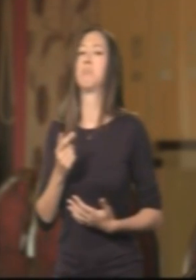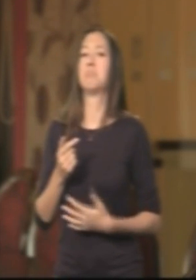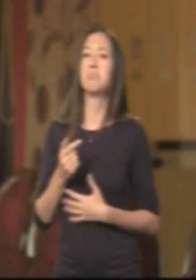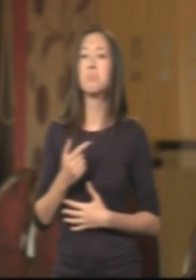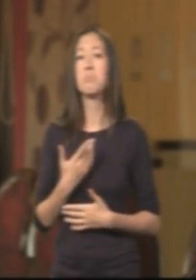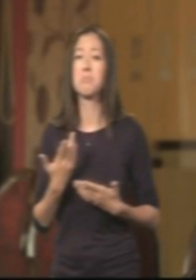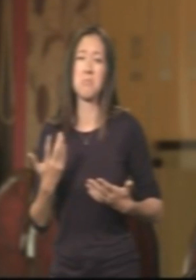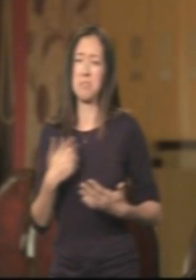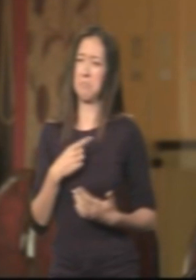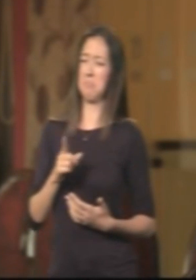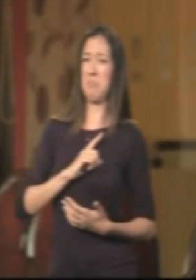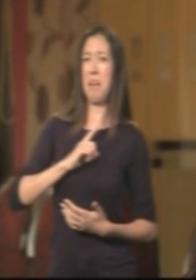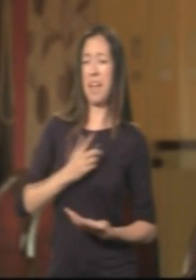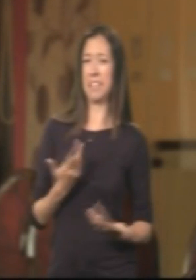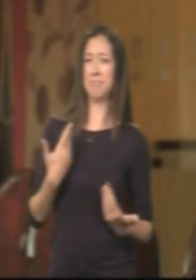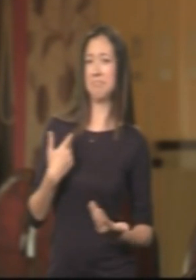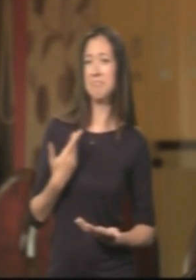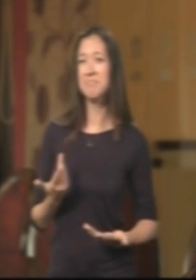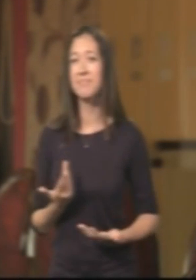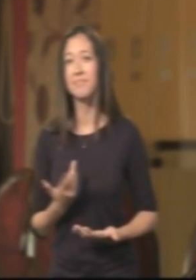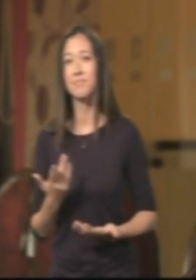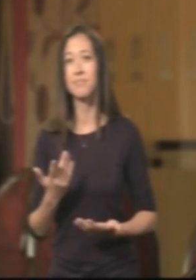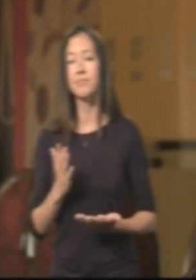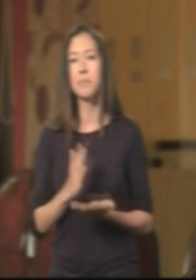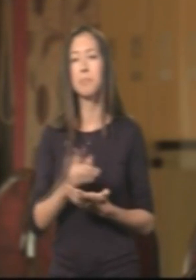it's not, but I can't understand that.